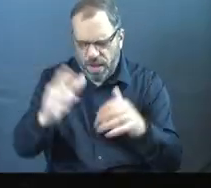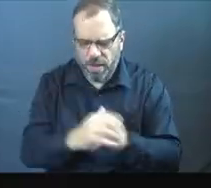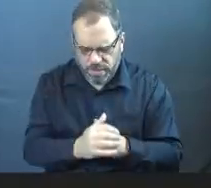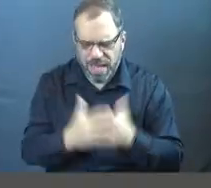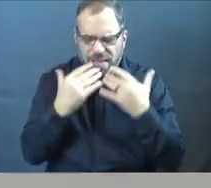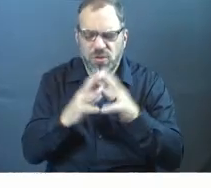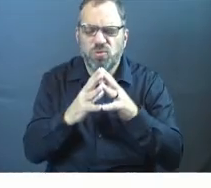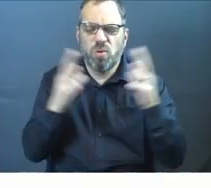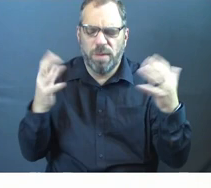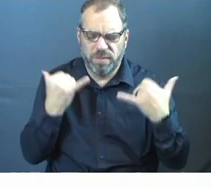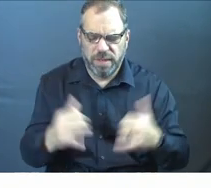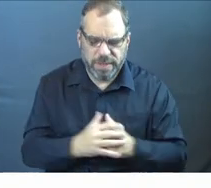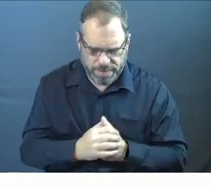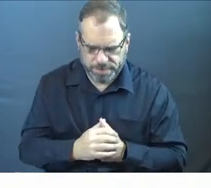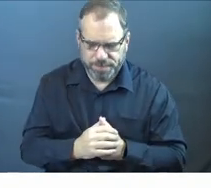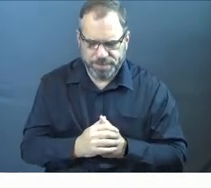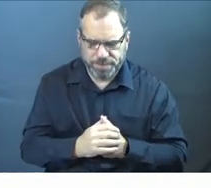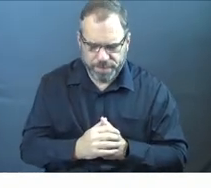we thank you so much for today.